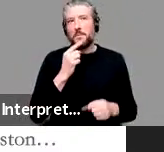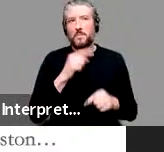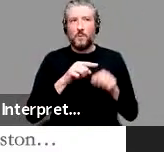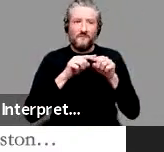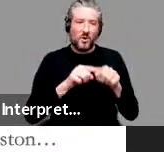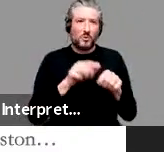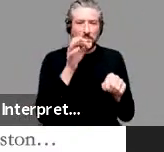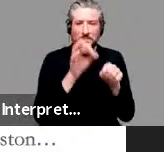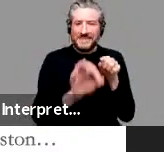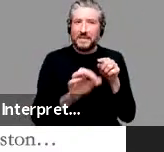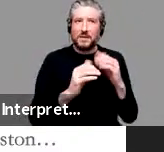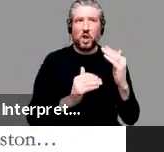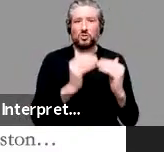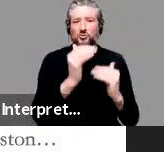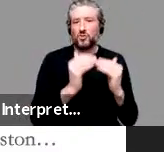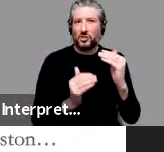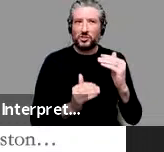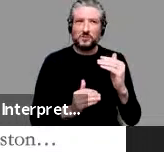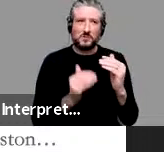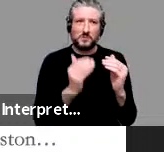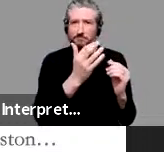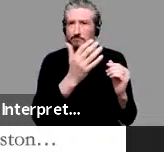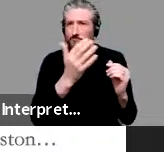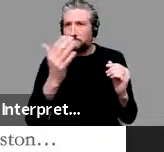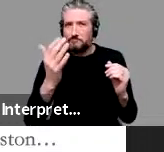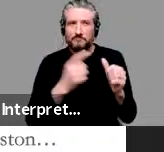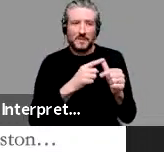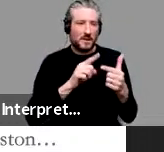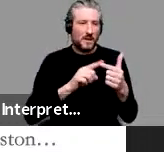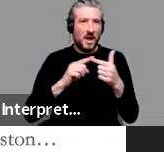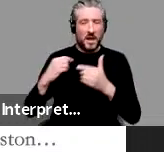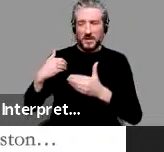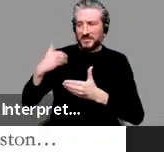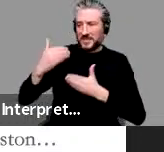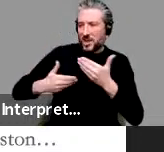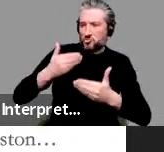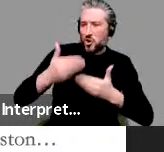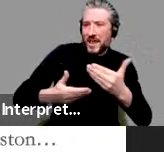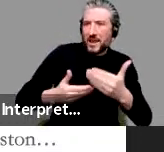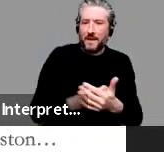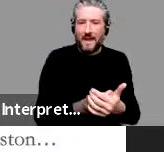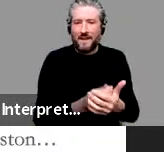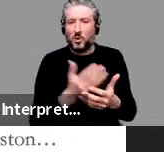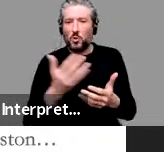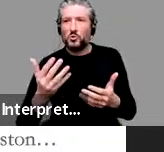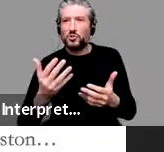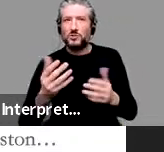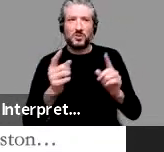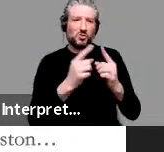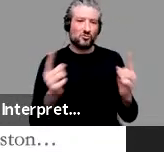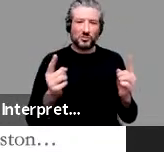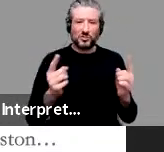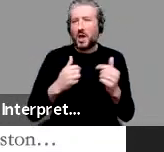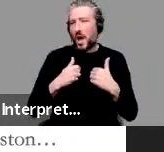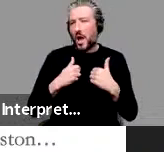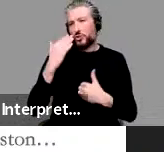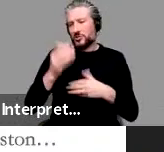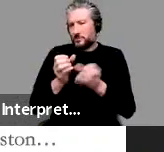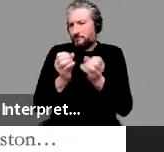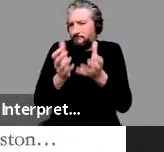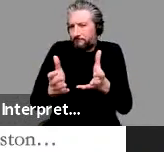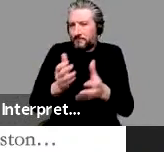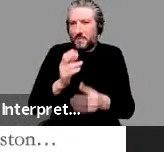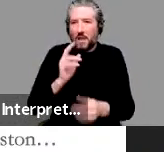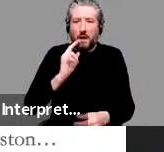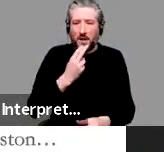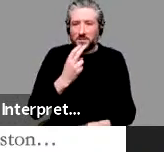There's a lot of work on the diachronic evolution of constructions. So I just gave you a little taste of that with the aunt and uncle today.